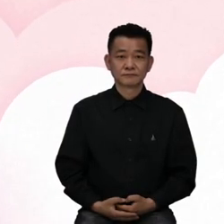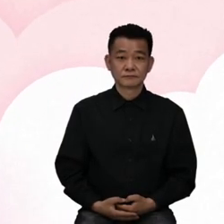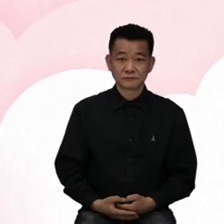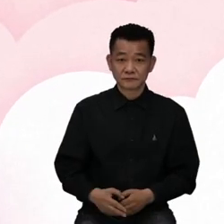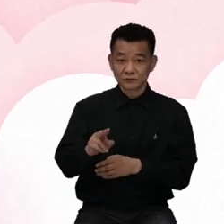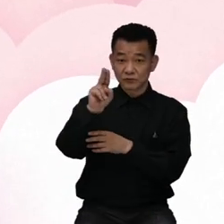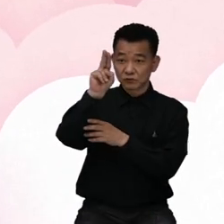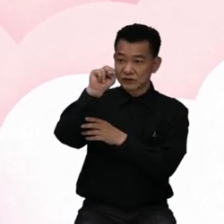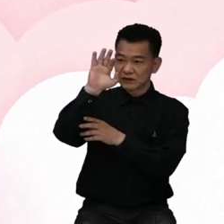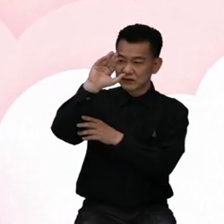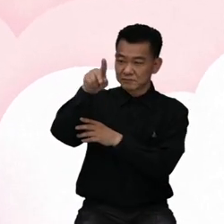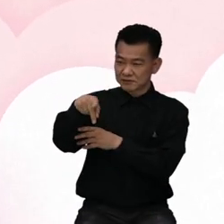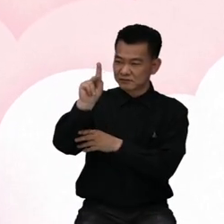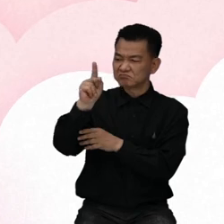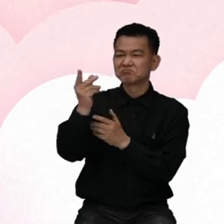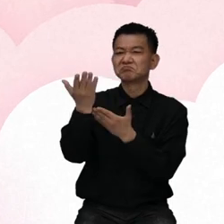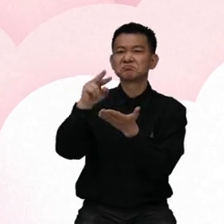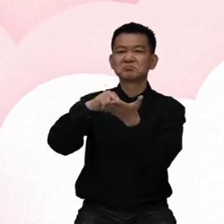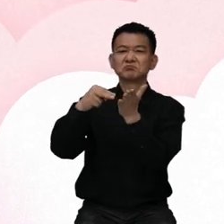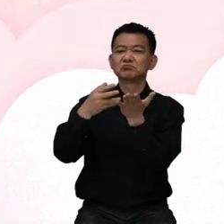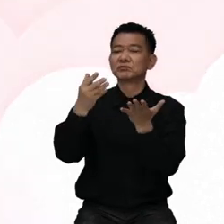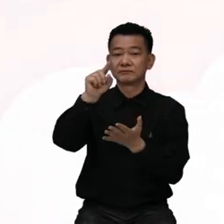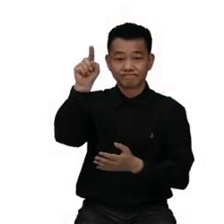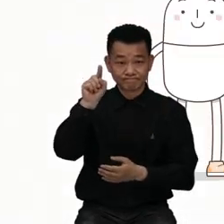What is the UN CRPD?